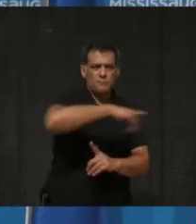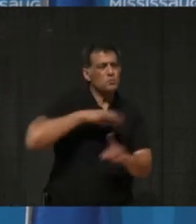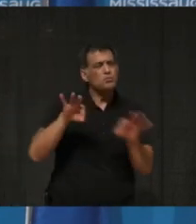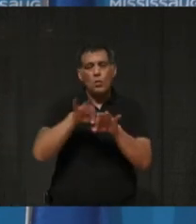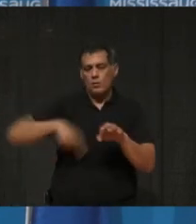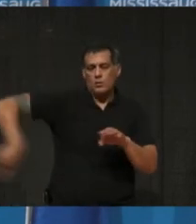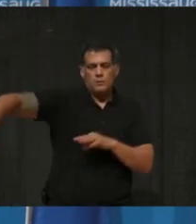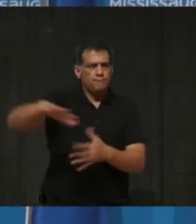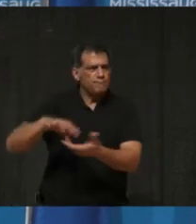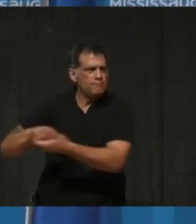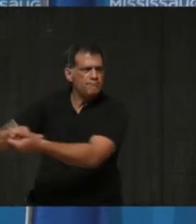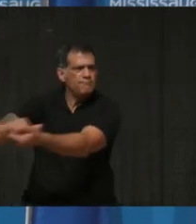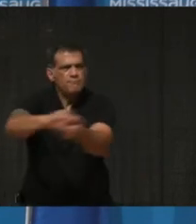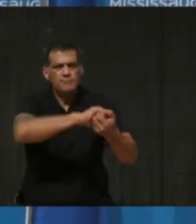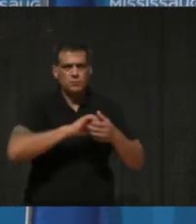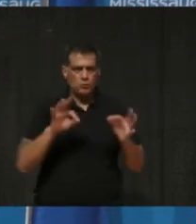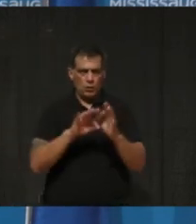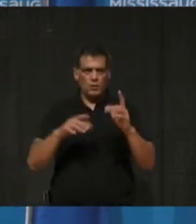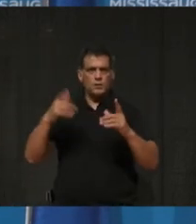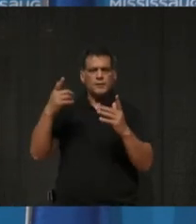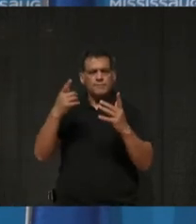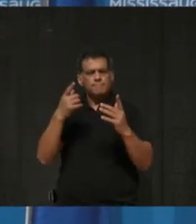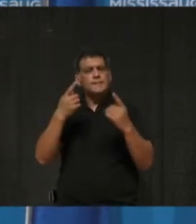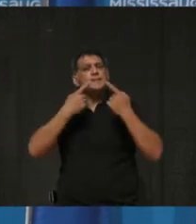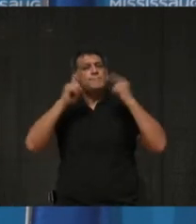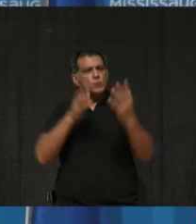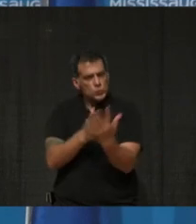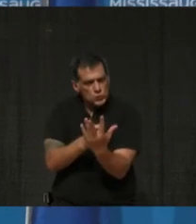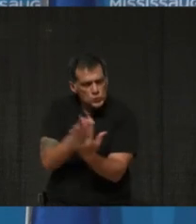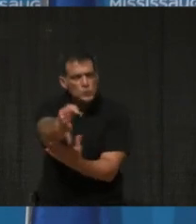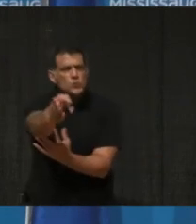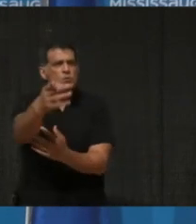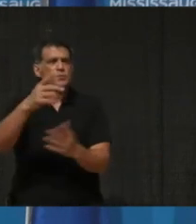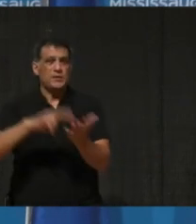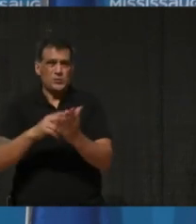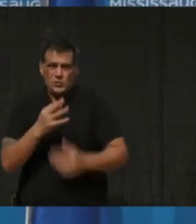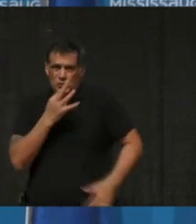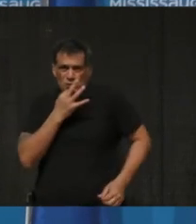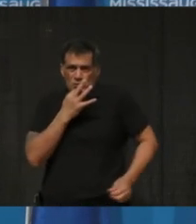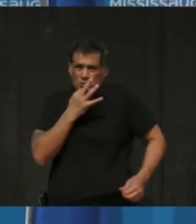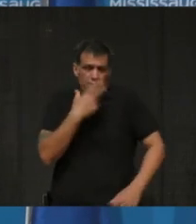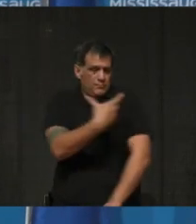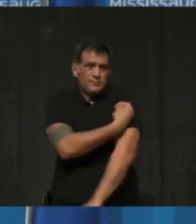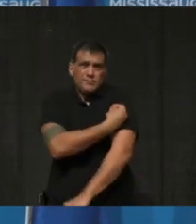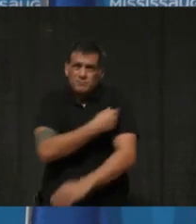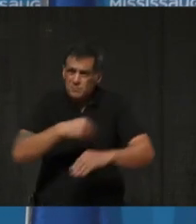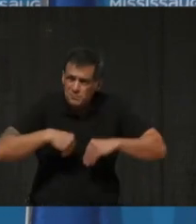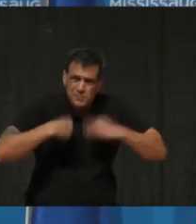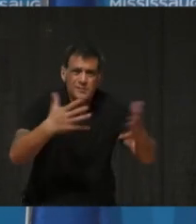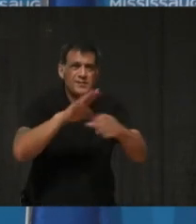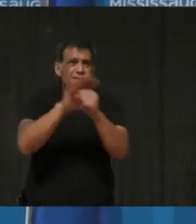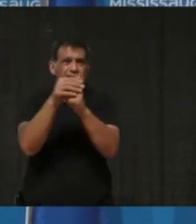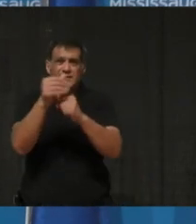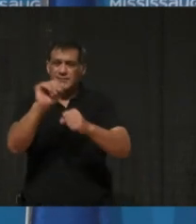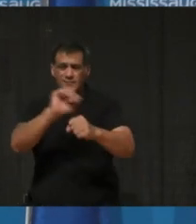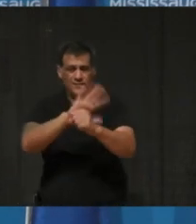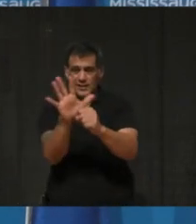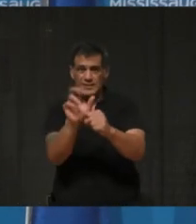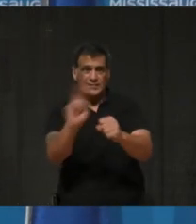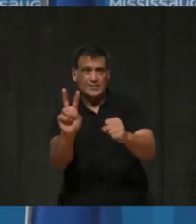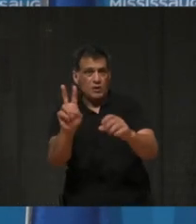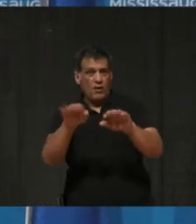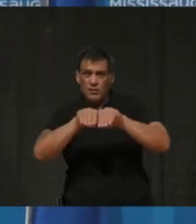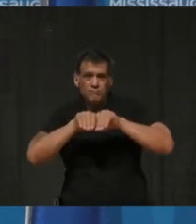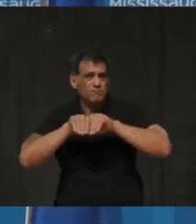that we can get through. And so, especially with vaccines so close, especially with variants on the rise throughout the world, especially